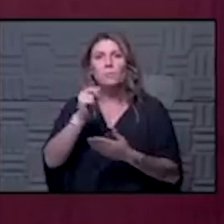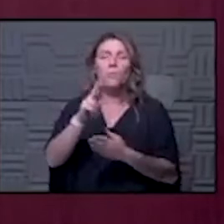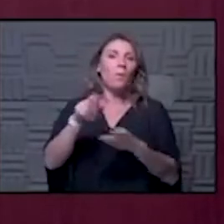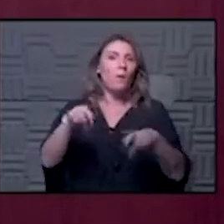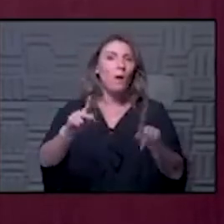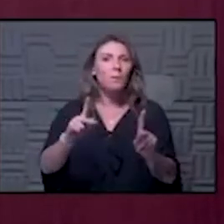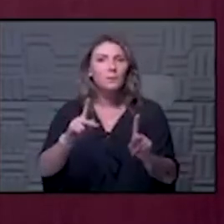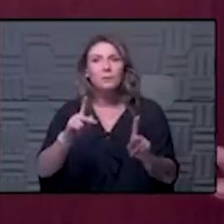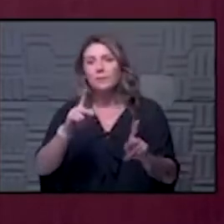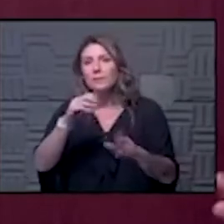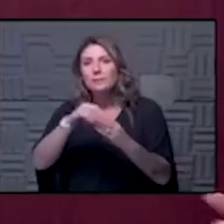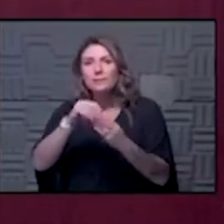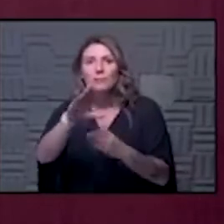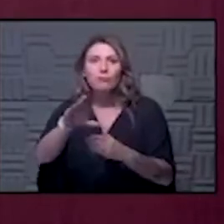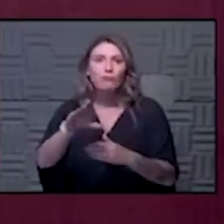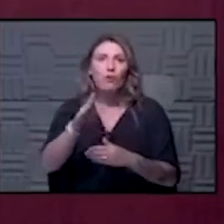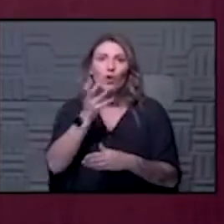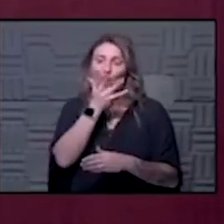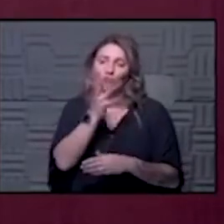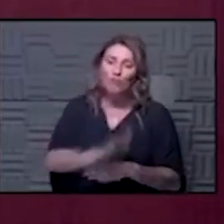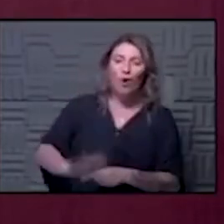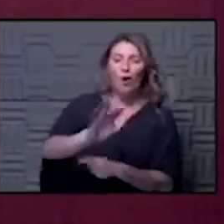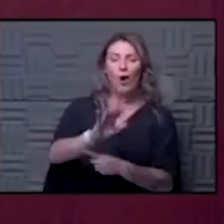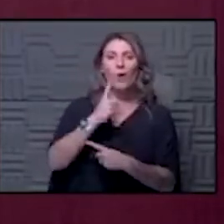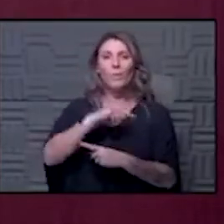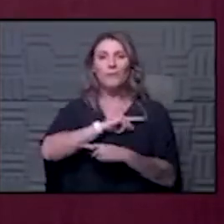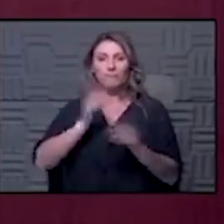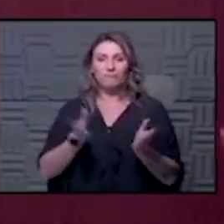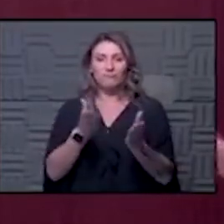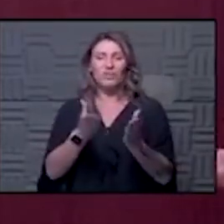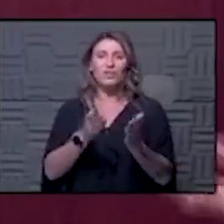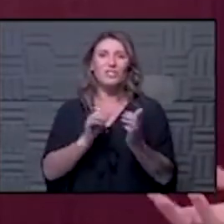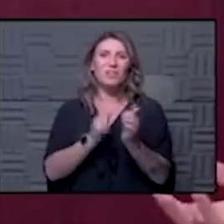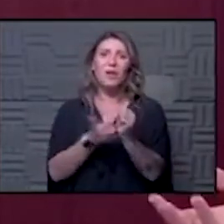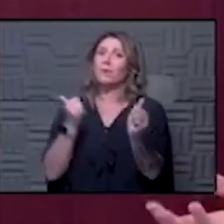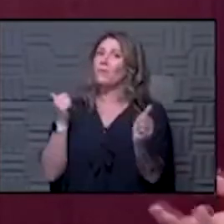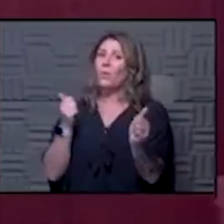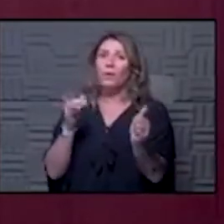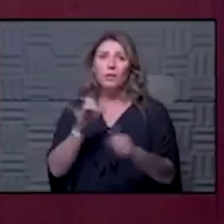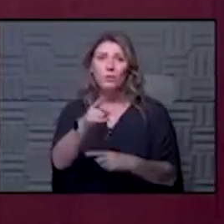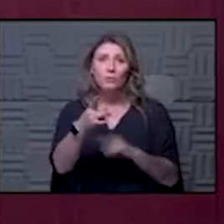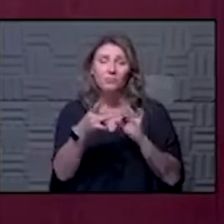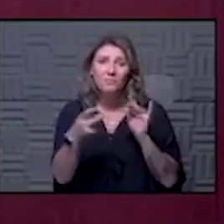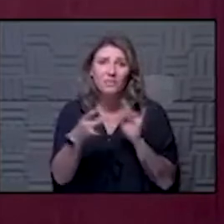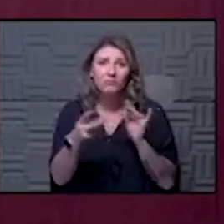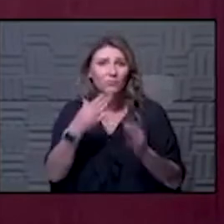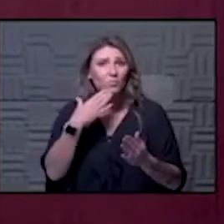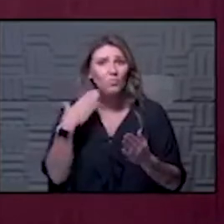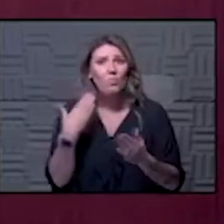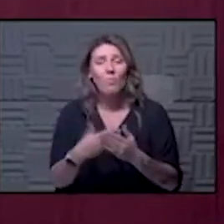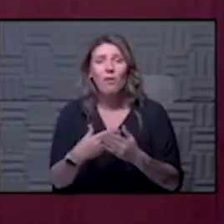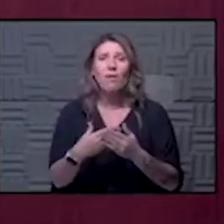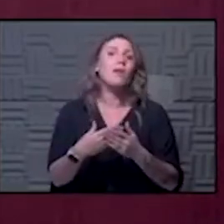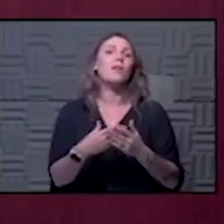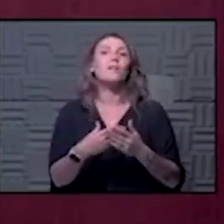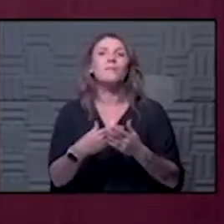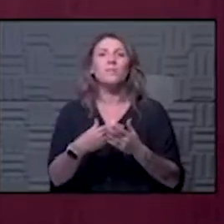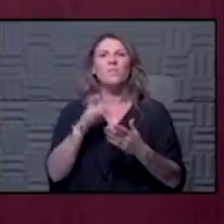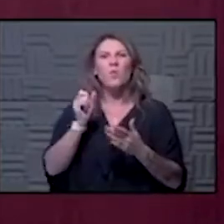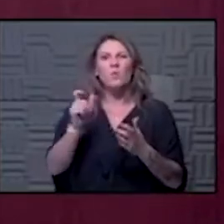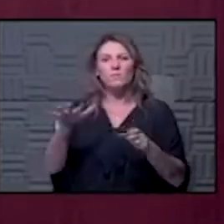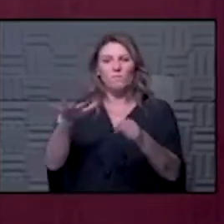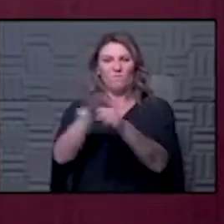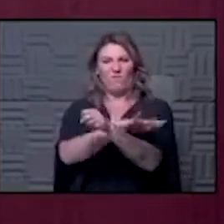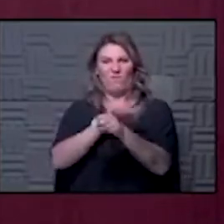even in their yard to exercise we're encouraging that just avoiding as you both have said very well those crowded